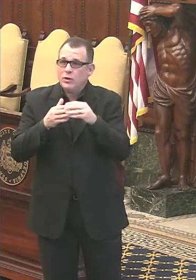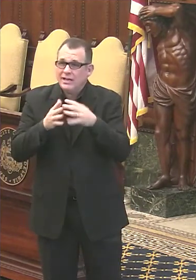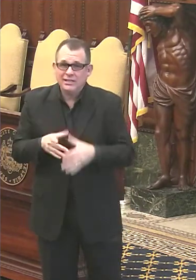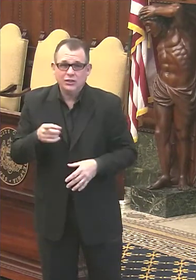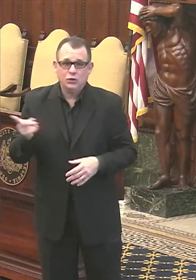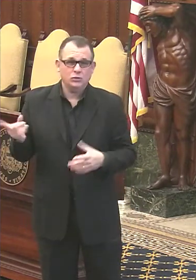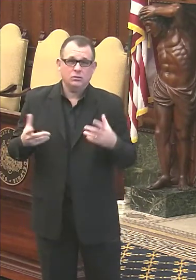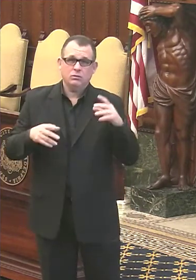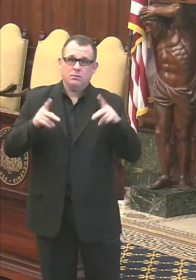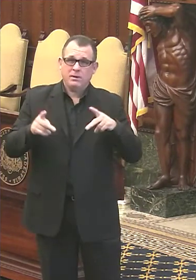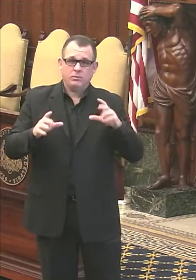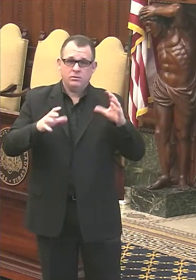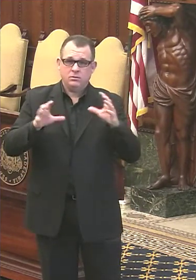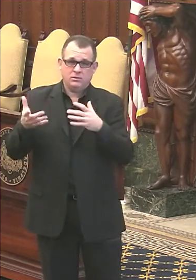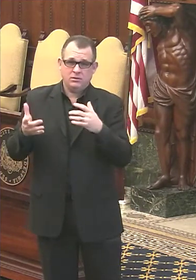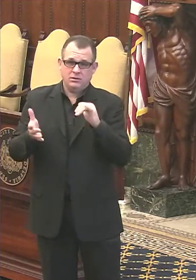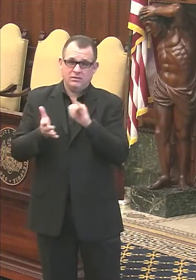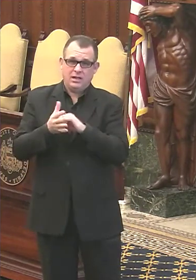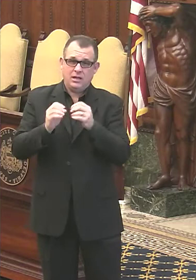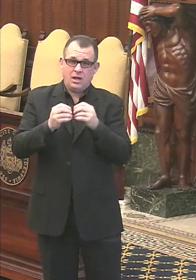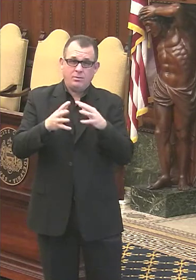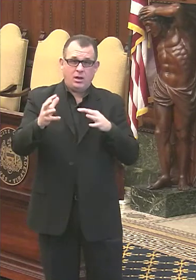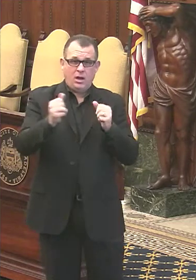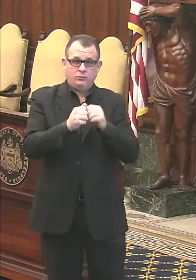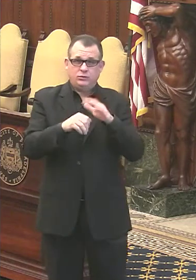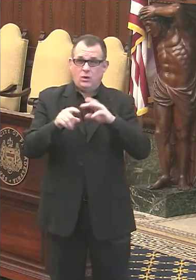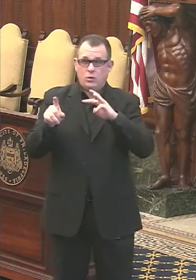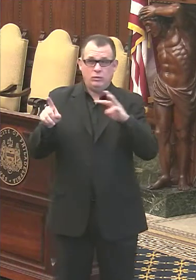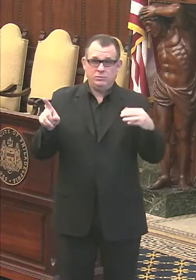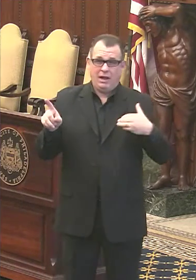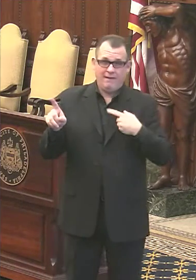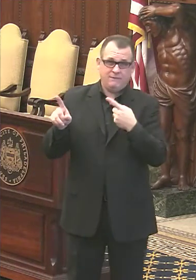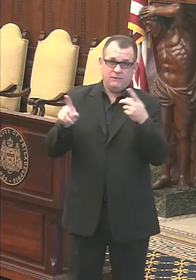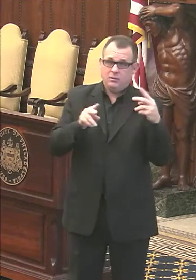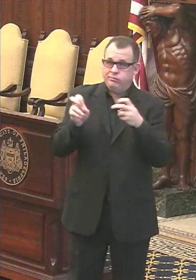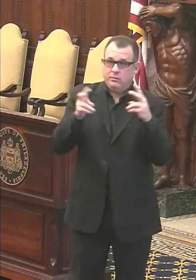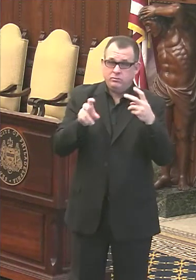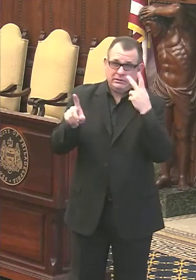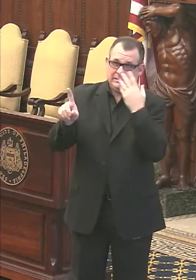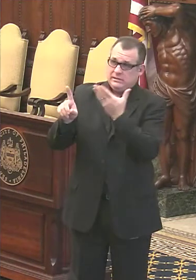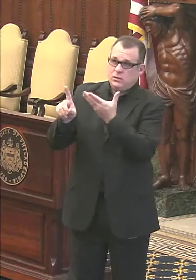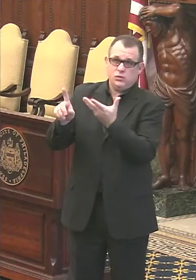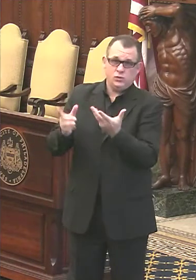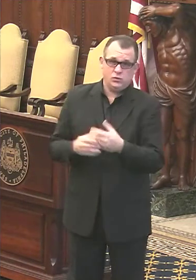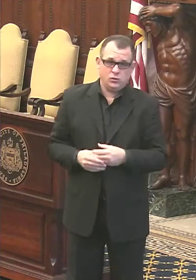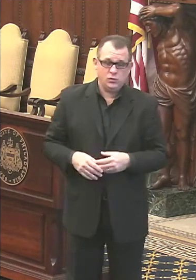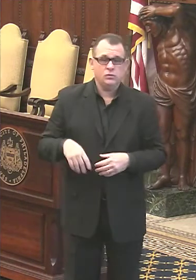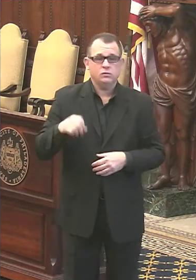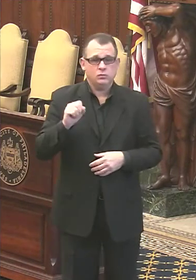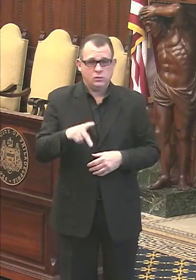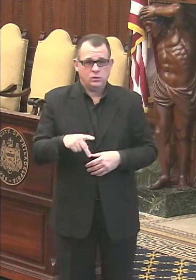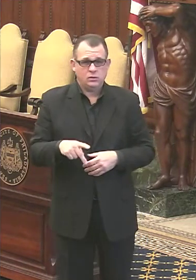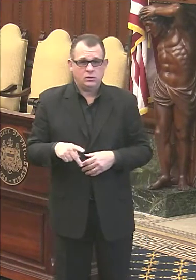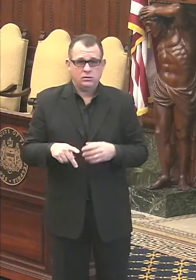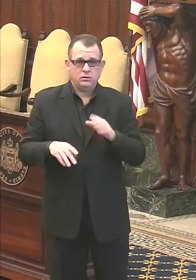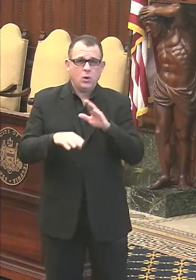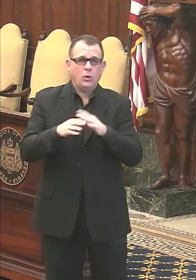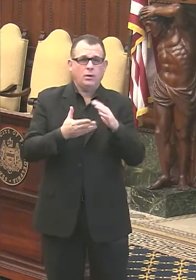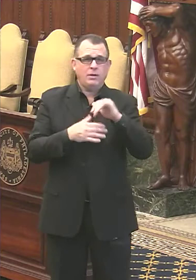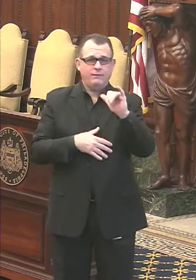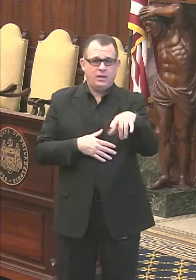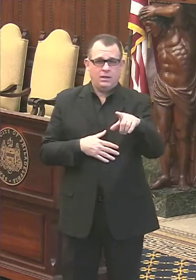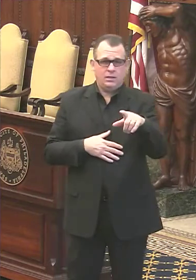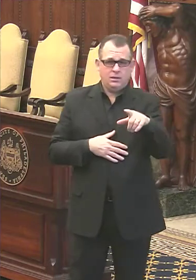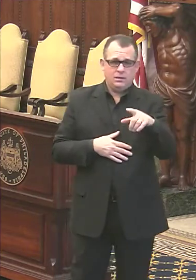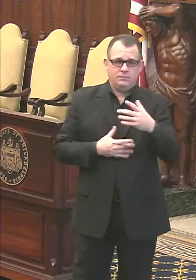that number is updated on our website. Uh, there's a graph that has the racial breakdown. Okay. And piggybacking on that in terms of the, the